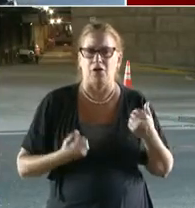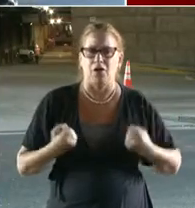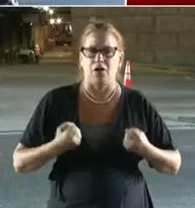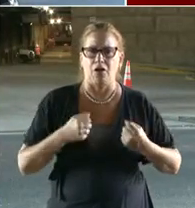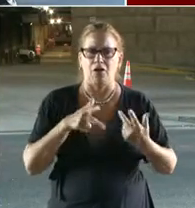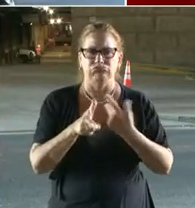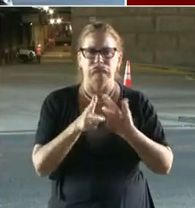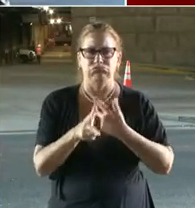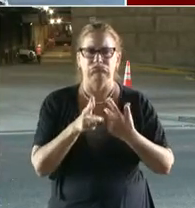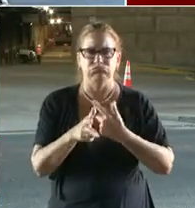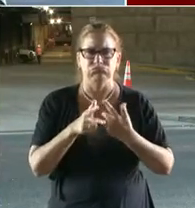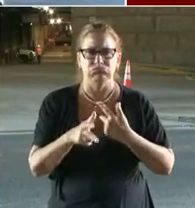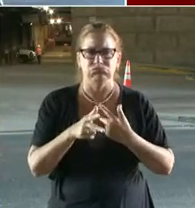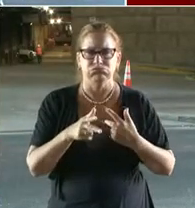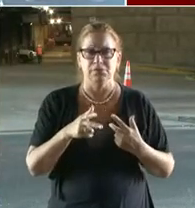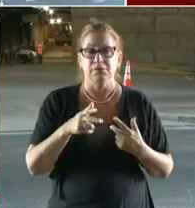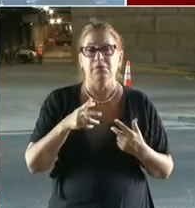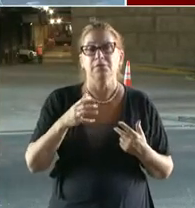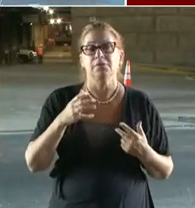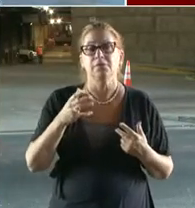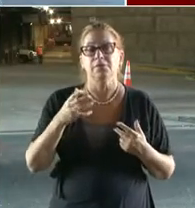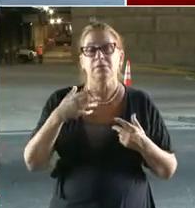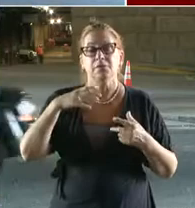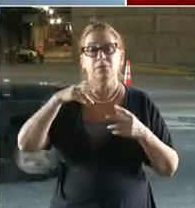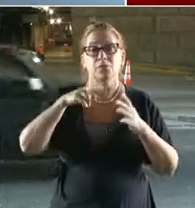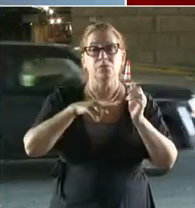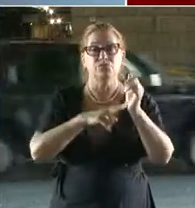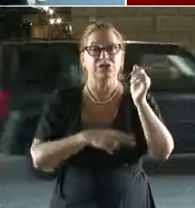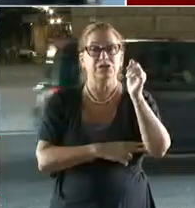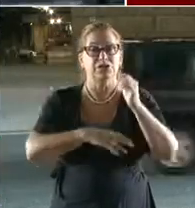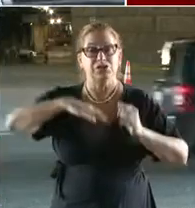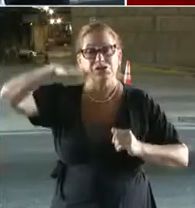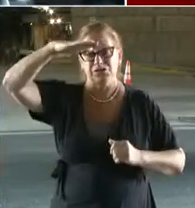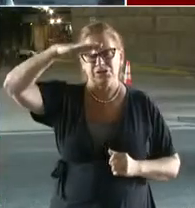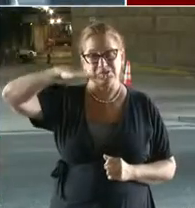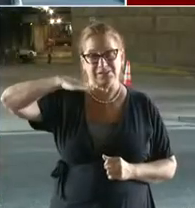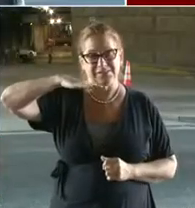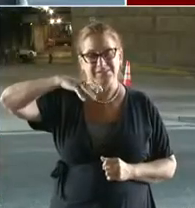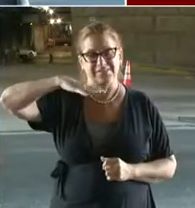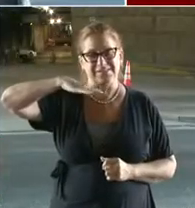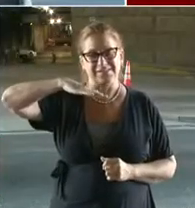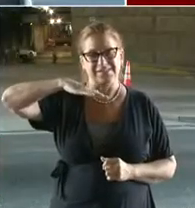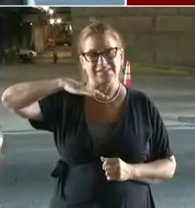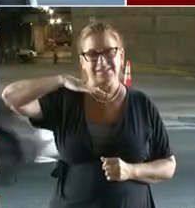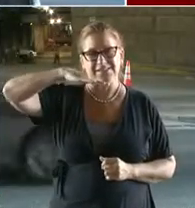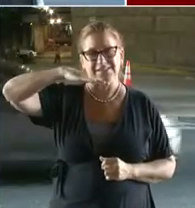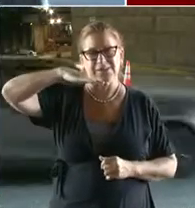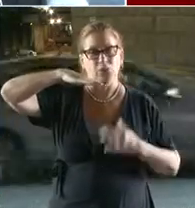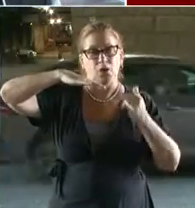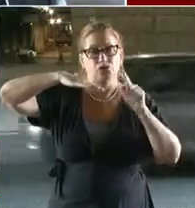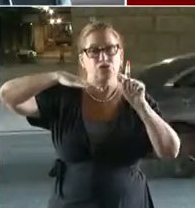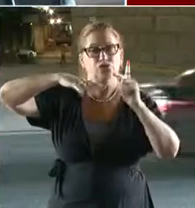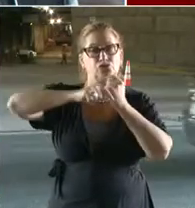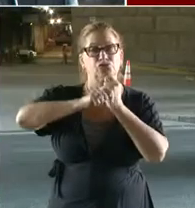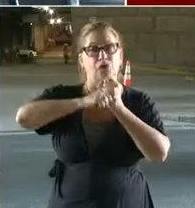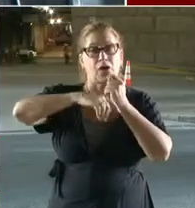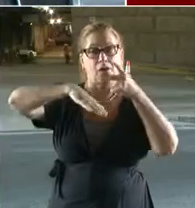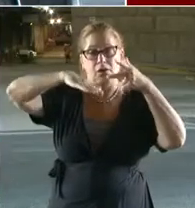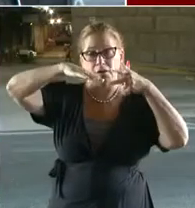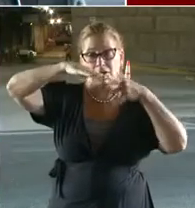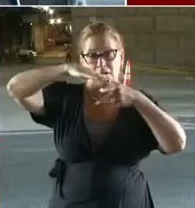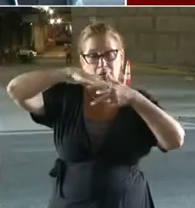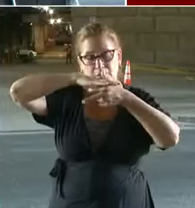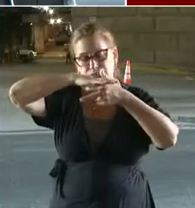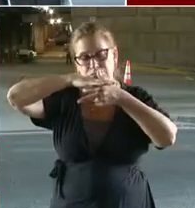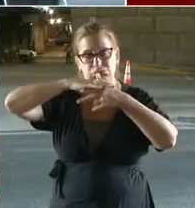only about a thousand feet from the lane bridge that was actually hit by the truck. So we do have that particular access for residents in those